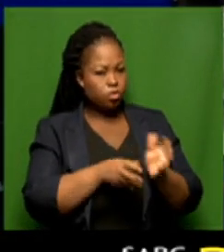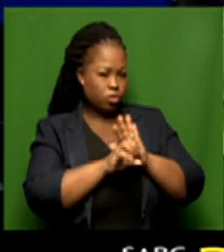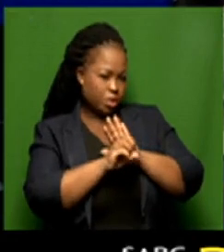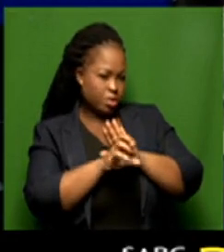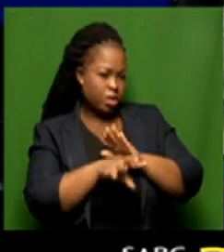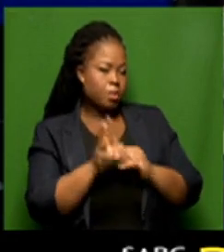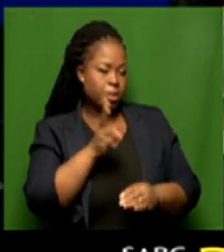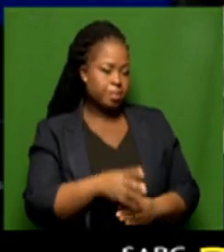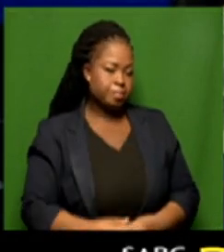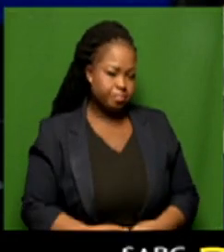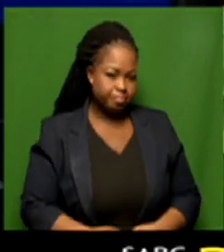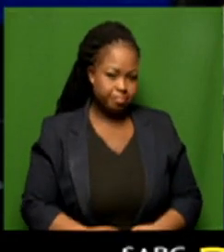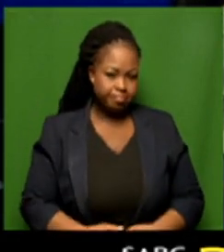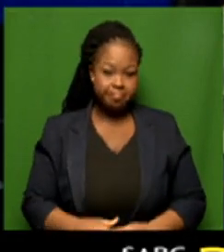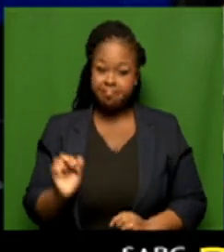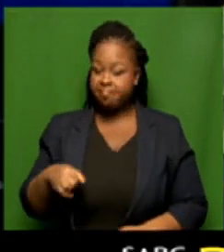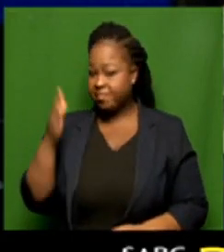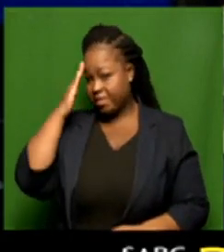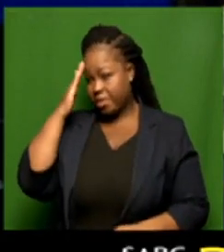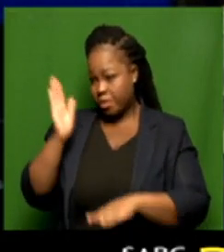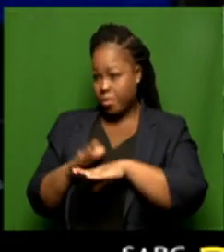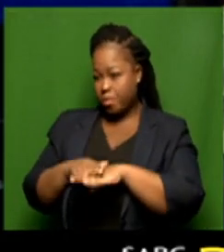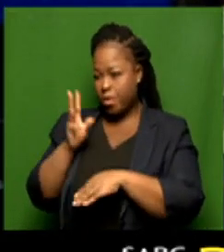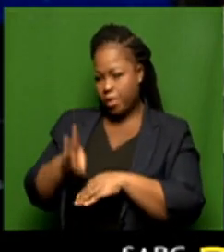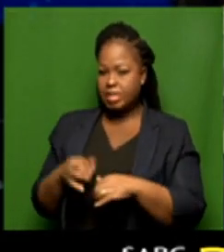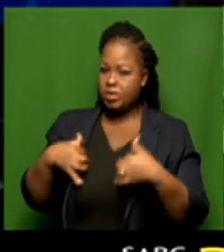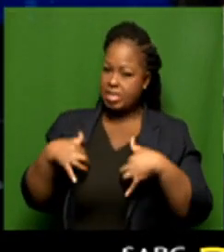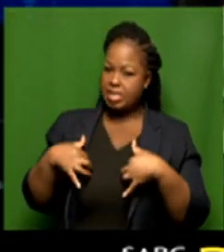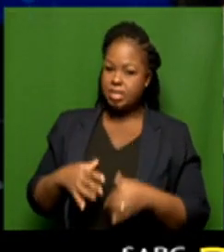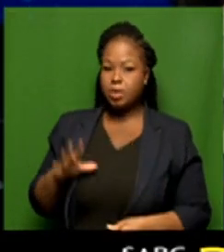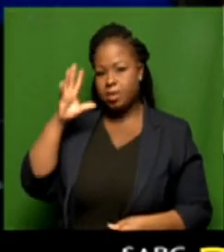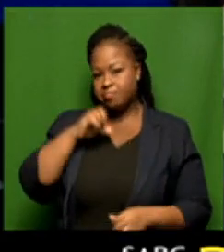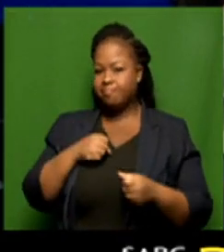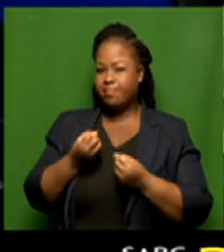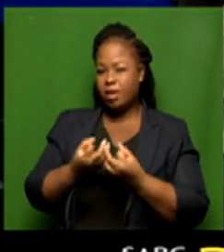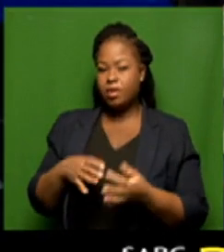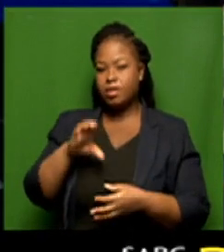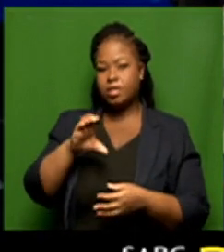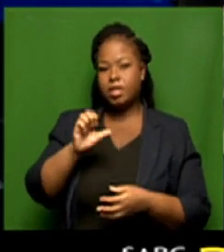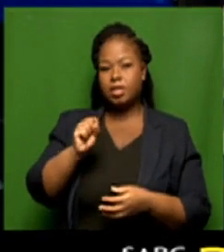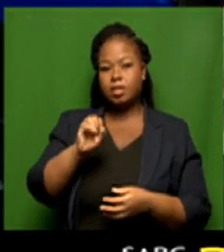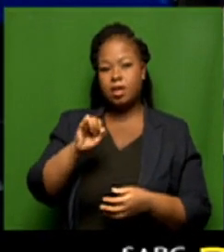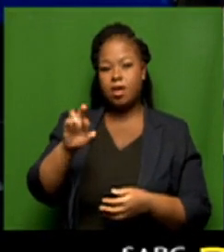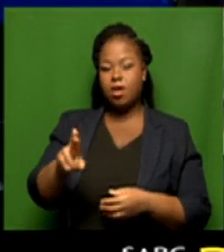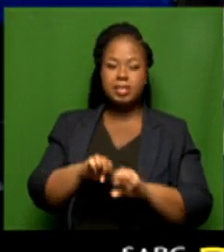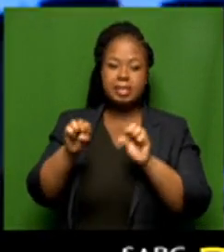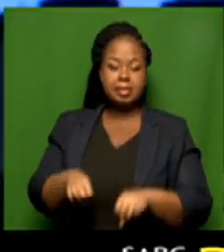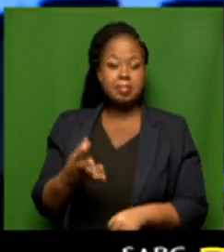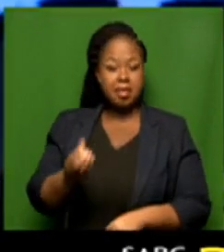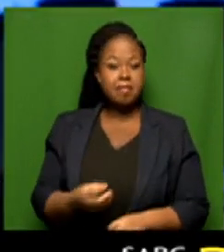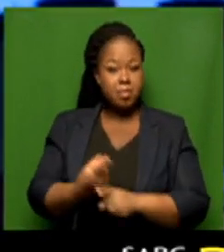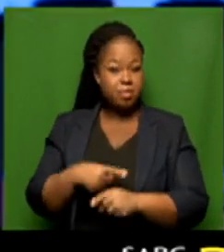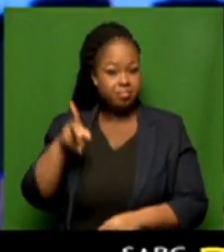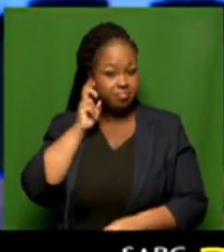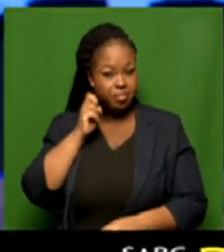across the board. Well, I know we're going to be seeing a lot of you guys, so we look forward to it. Predictions already from the CSIR. have a system in place where, as you